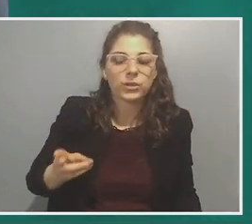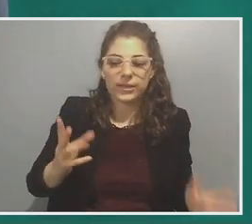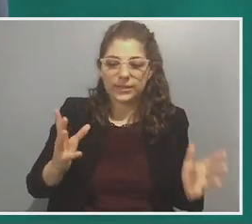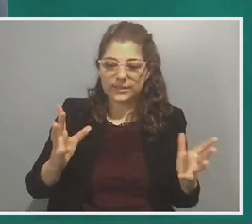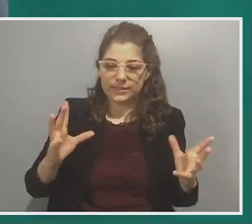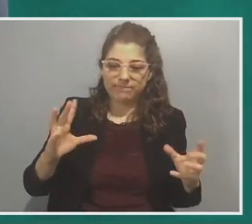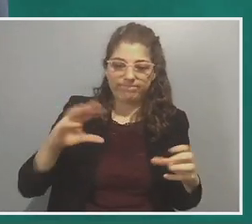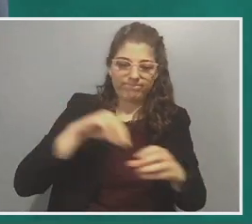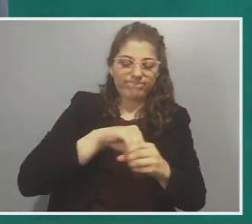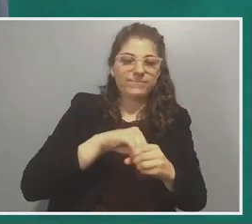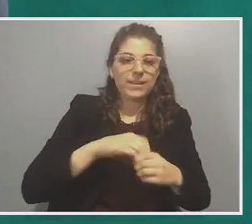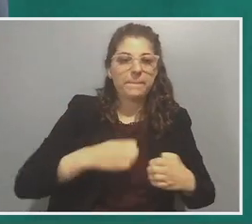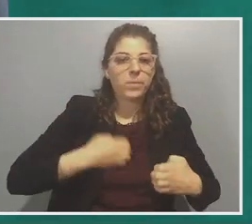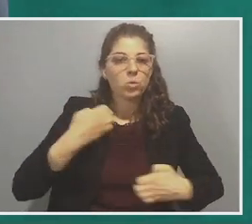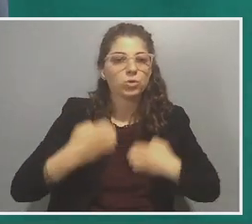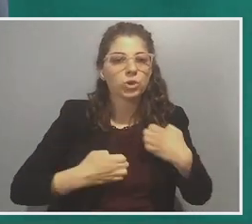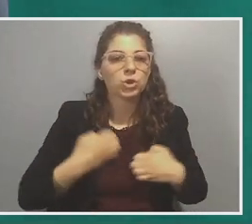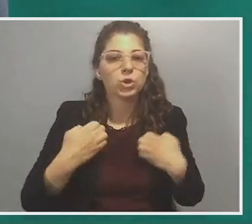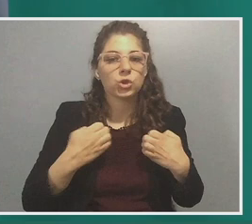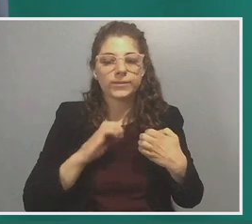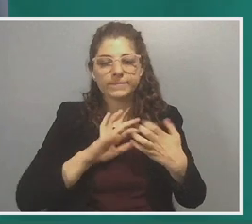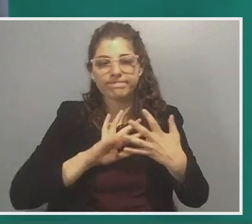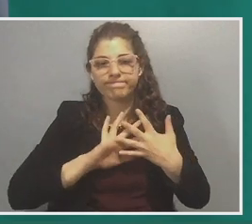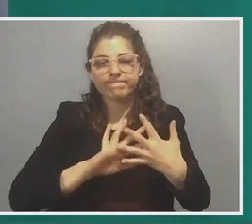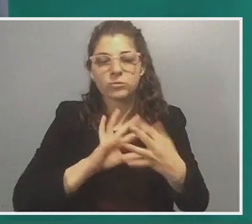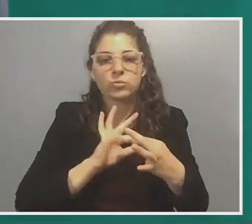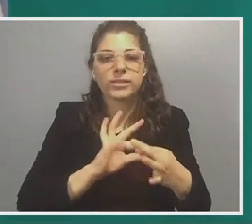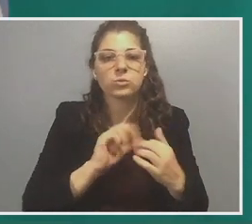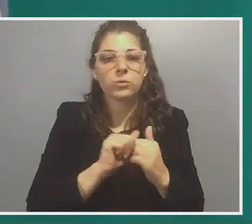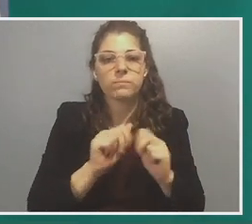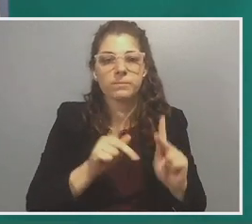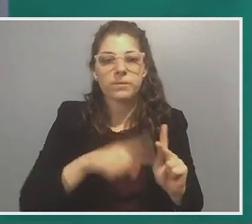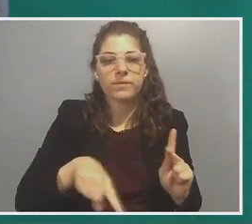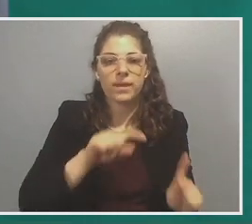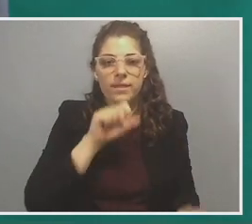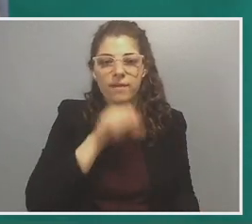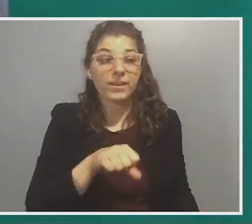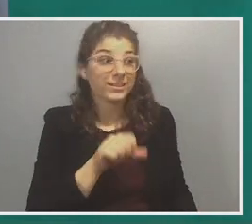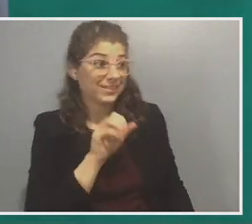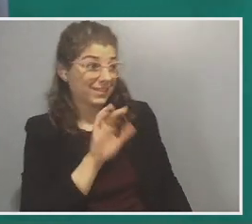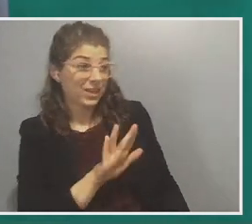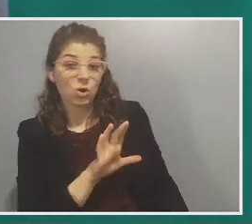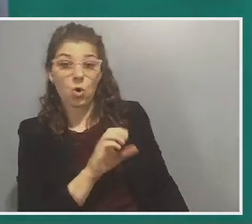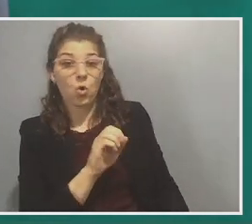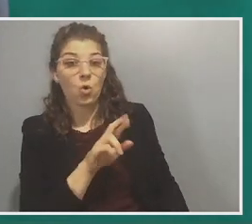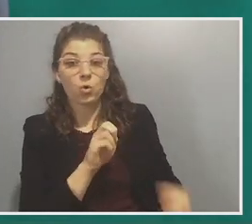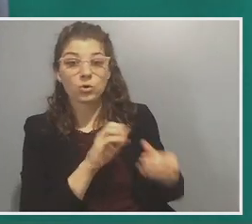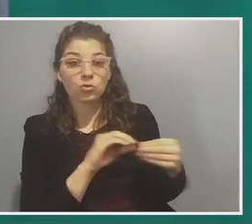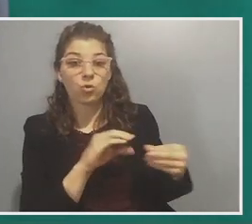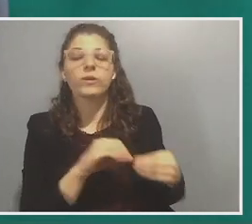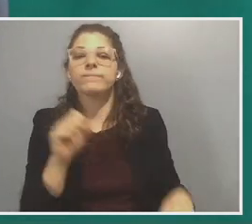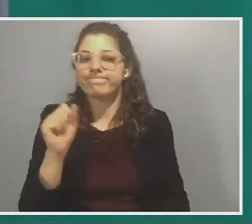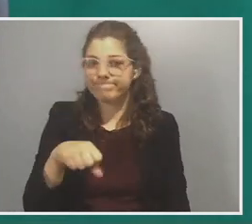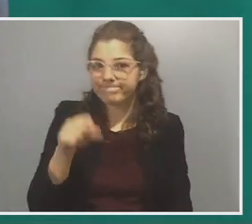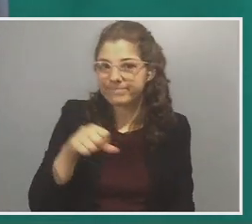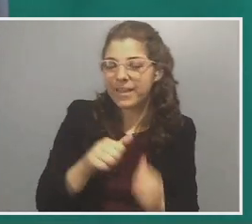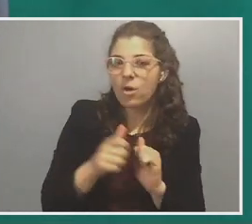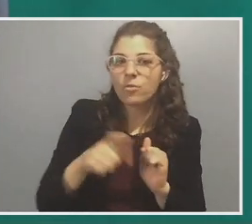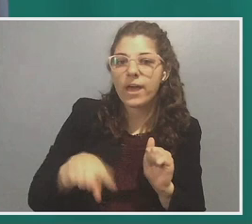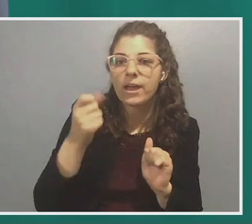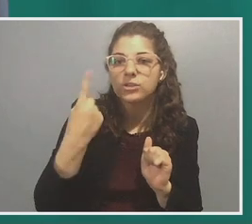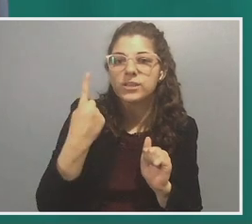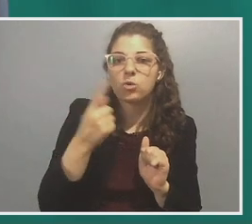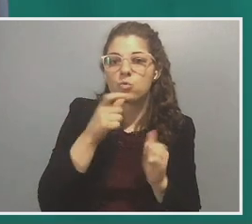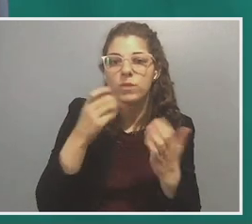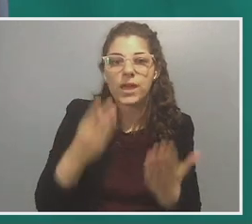emotional and intimate relationships with people they love. It's their core story. It's the, it's core to how they understand who they are in the world, how